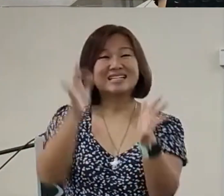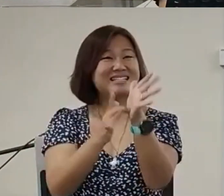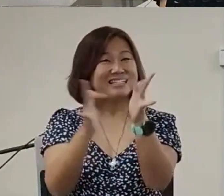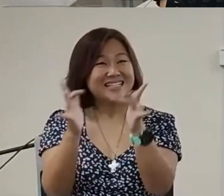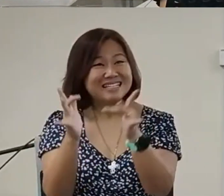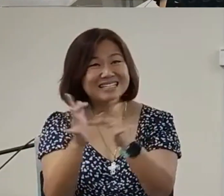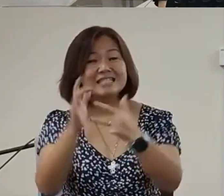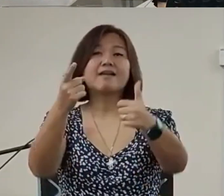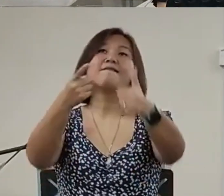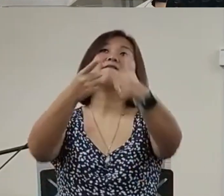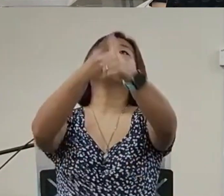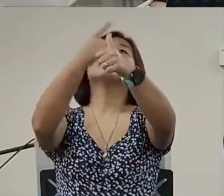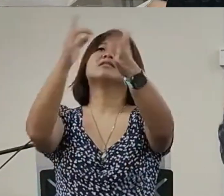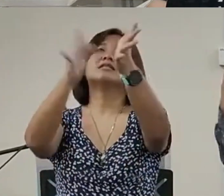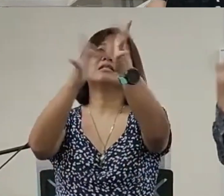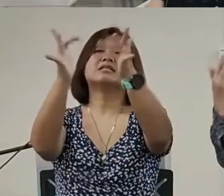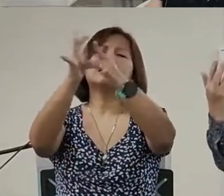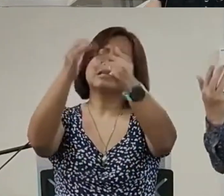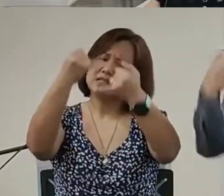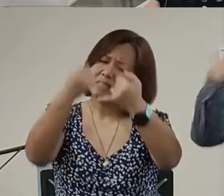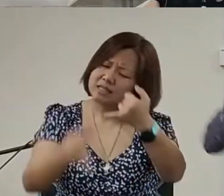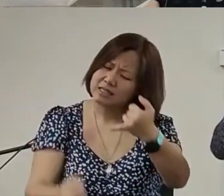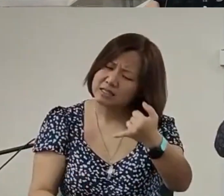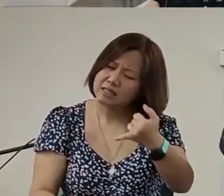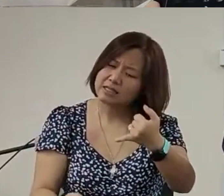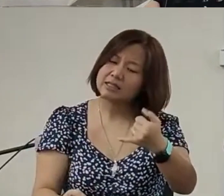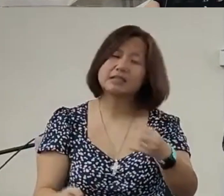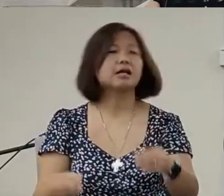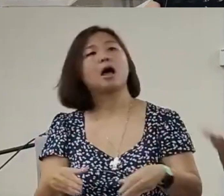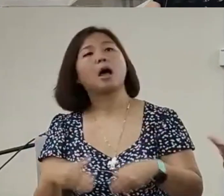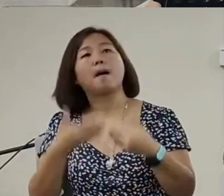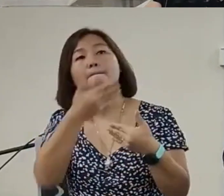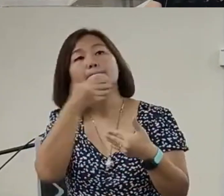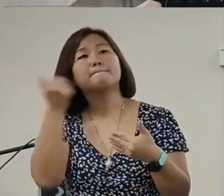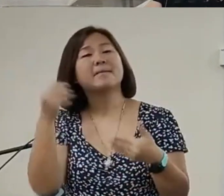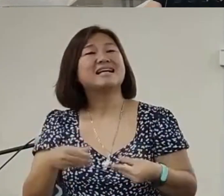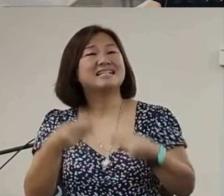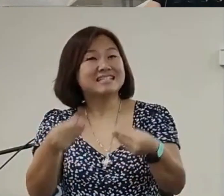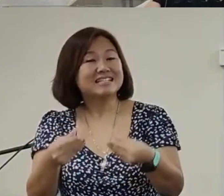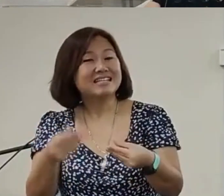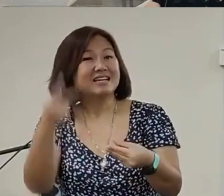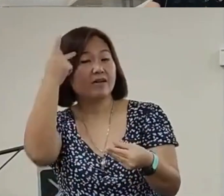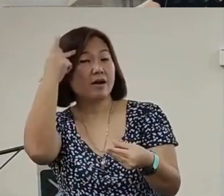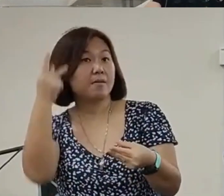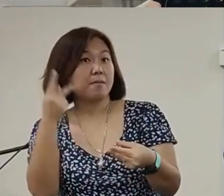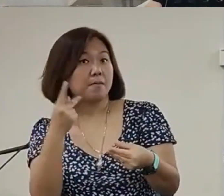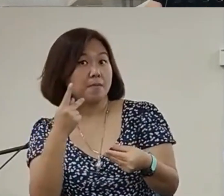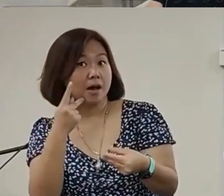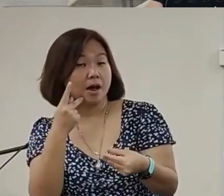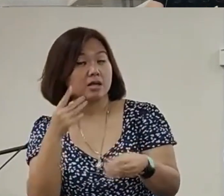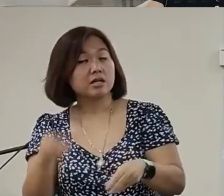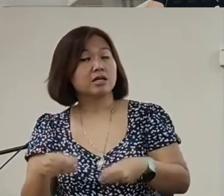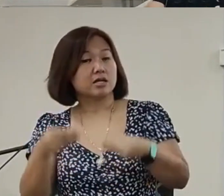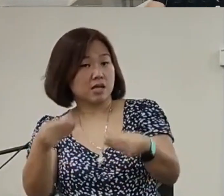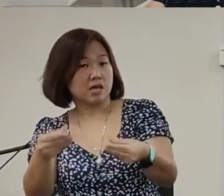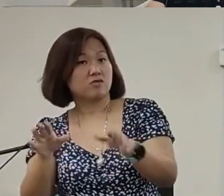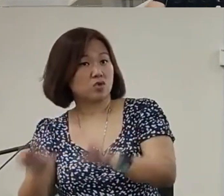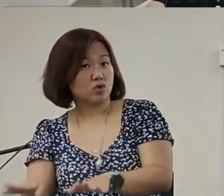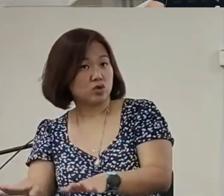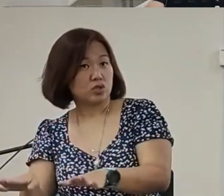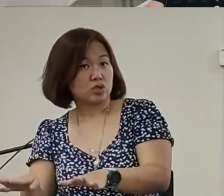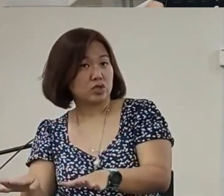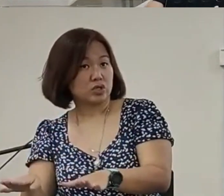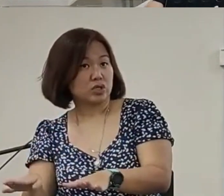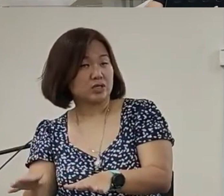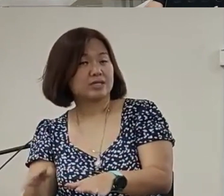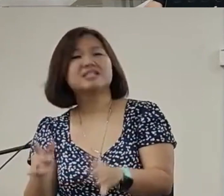but Jesusthat's what I wantthe best gifta parent can givethe childthe best gifti can give toangelwould be j